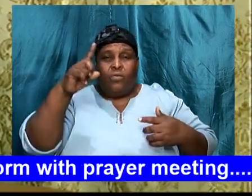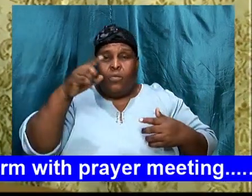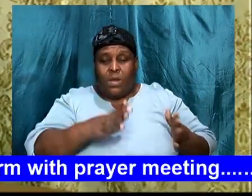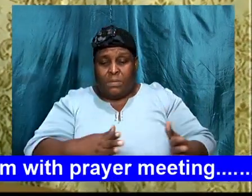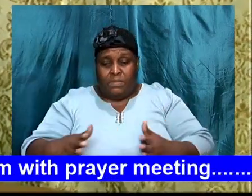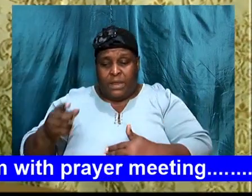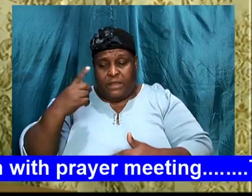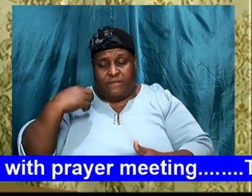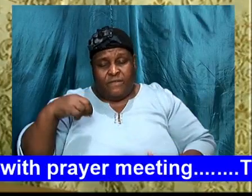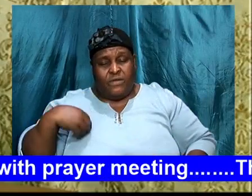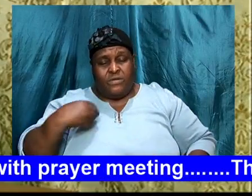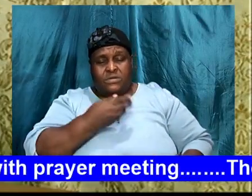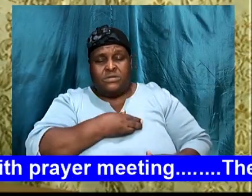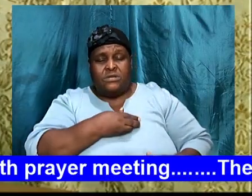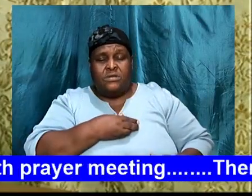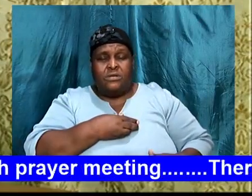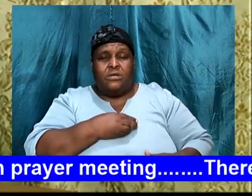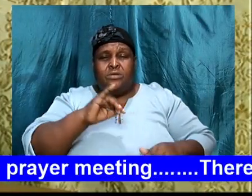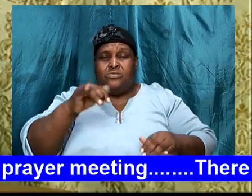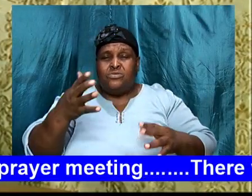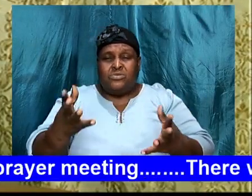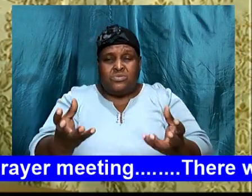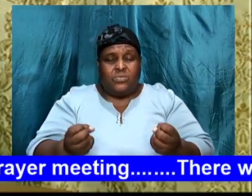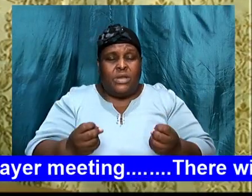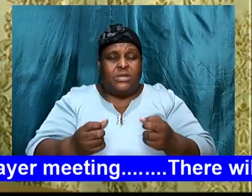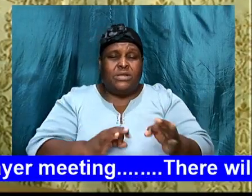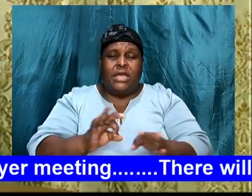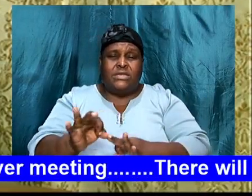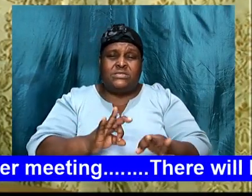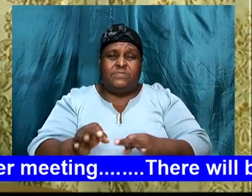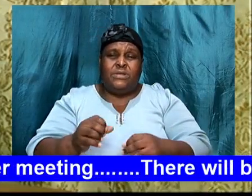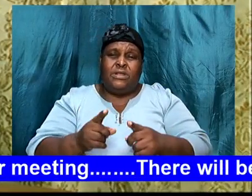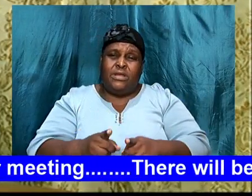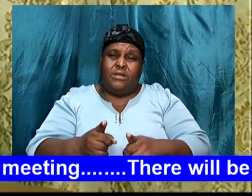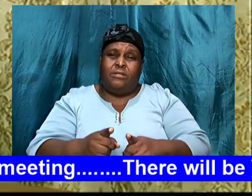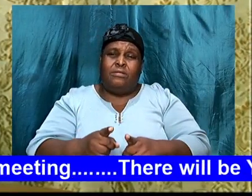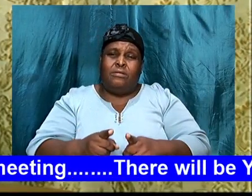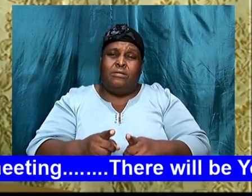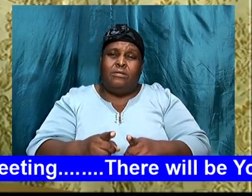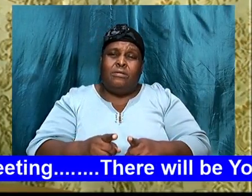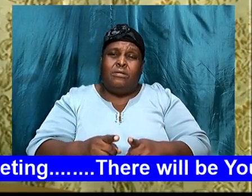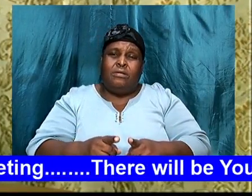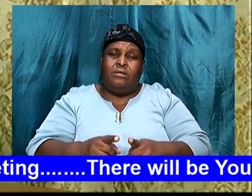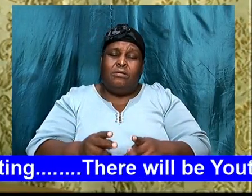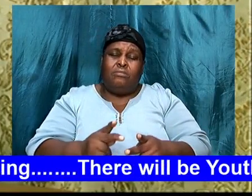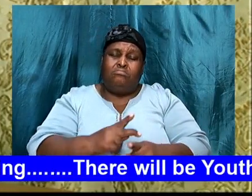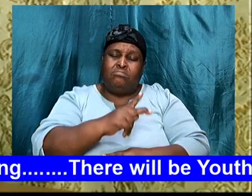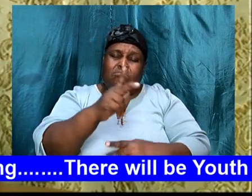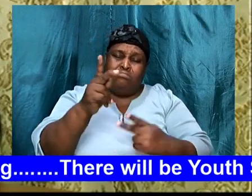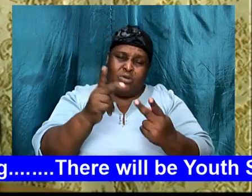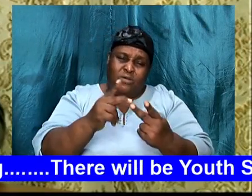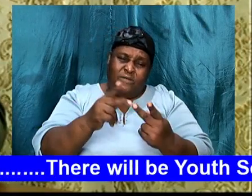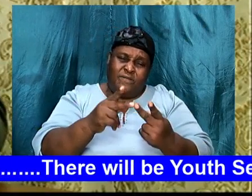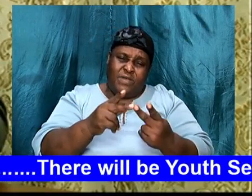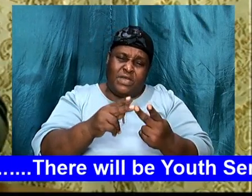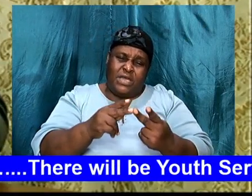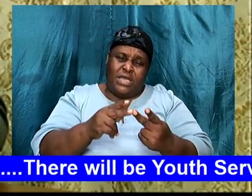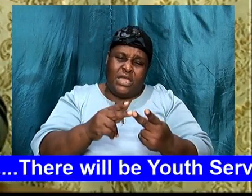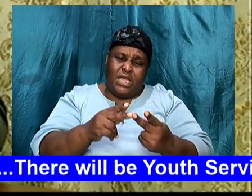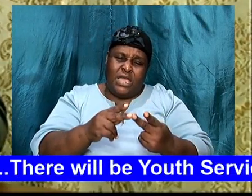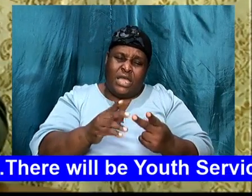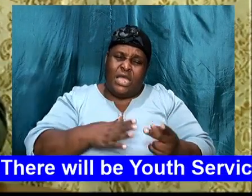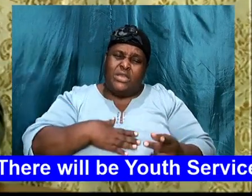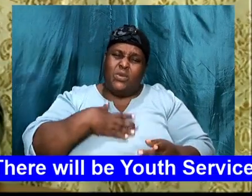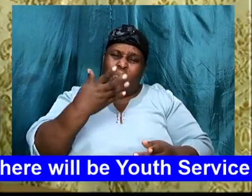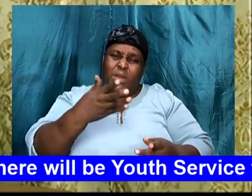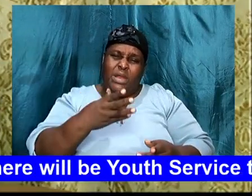but I just want to explain, a little bit, as it pertains, to the perfect, versus the permissive will, you know, there are many